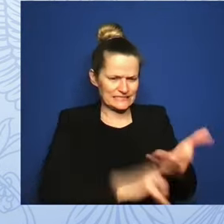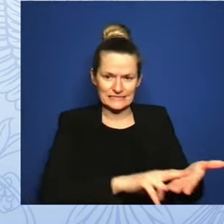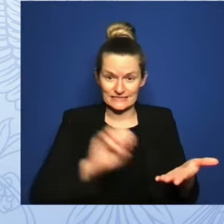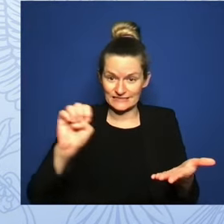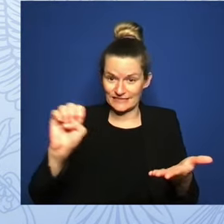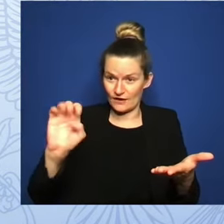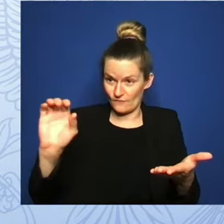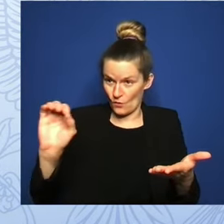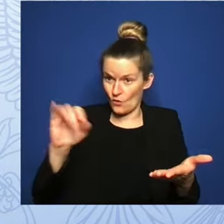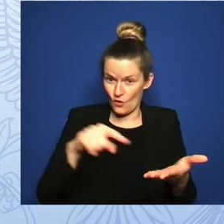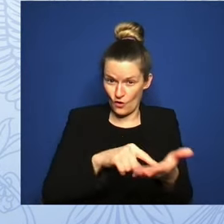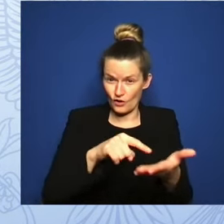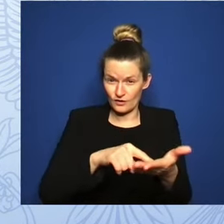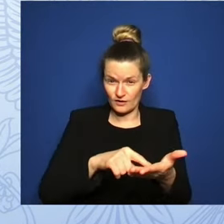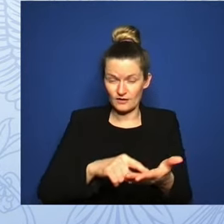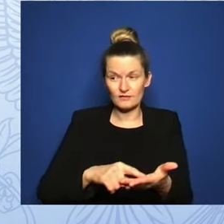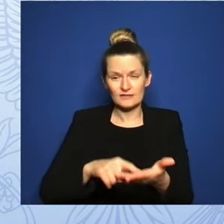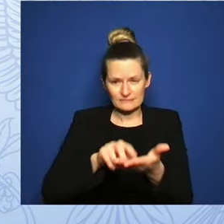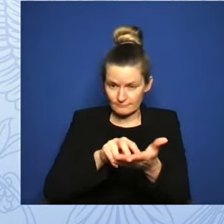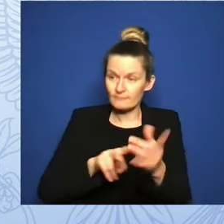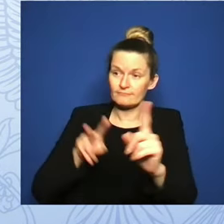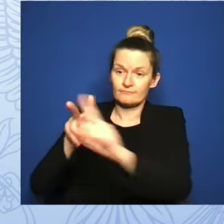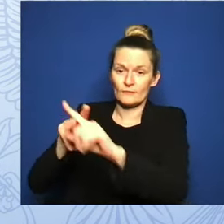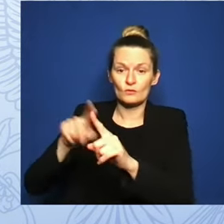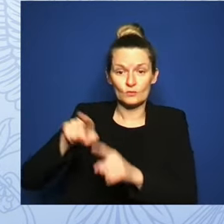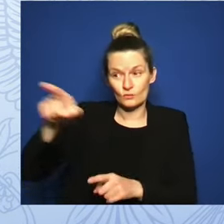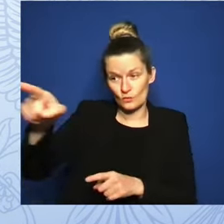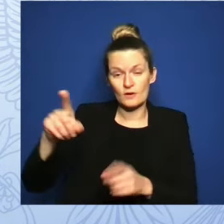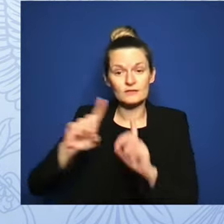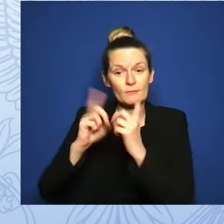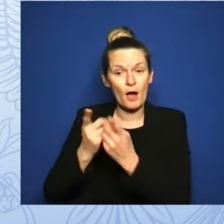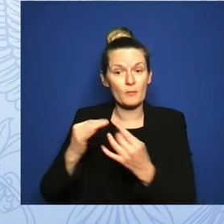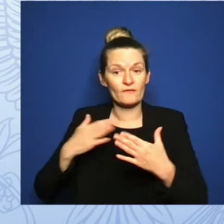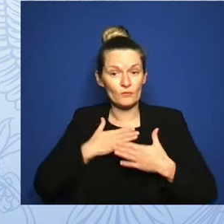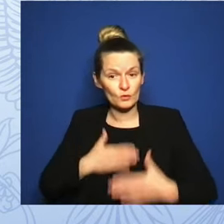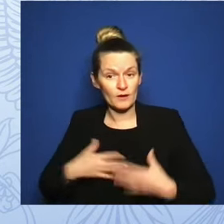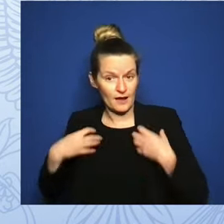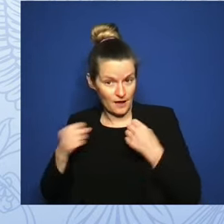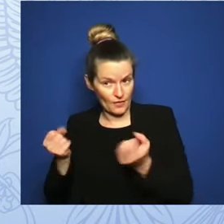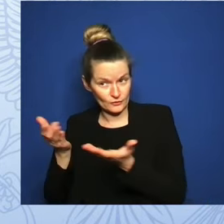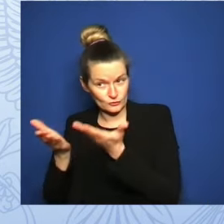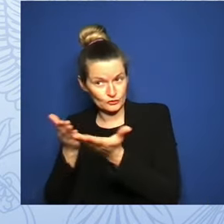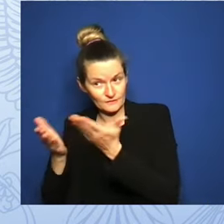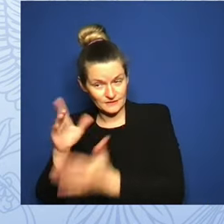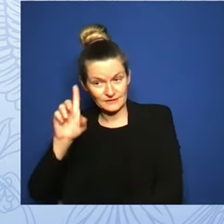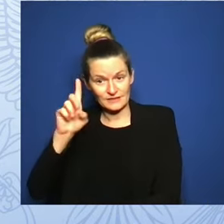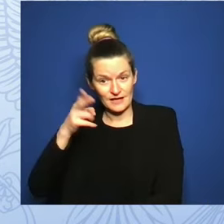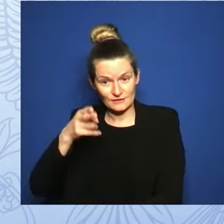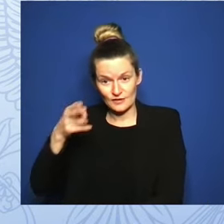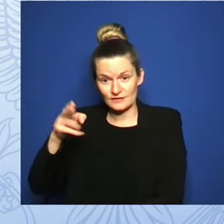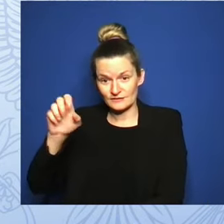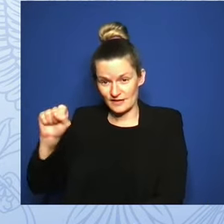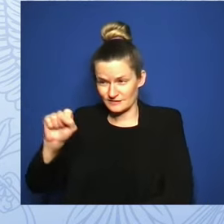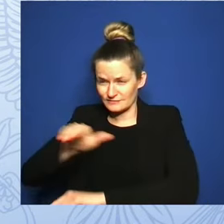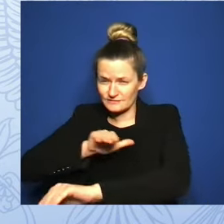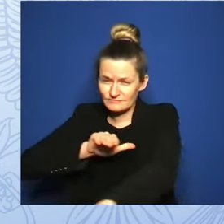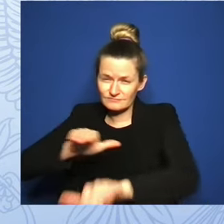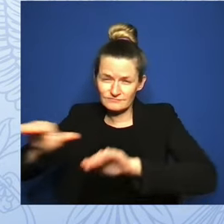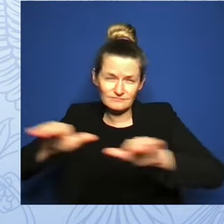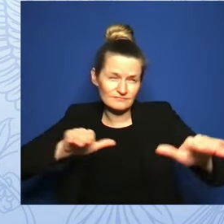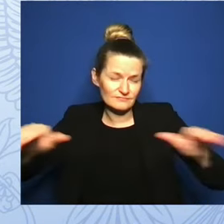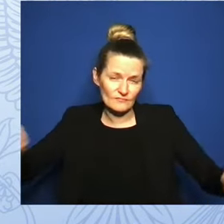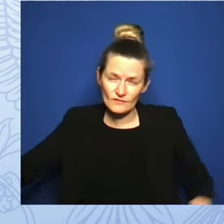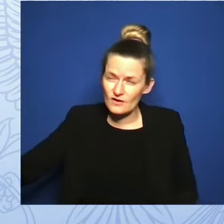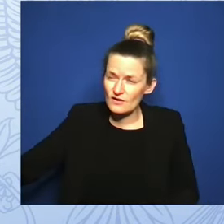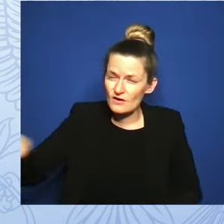hospitals, doctors to make clear that all patients, including those that are experiencing pregnancy loss,